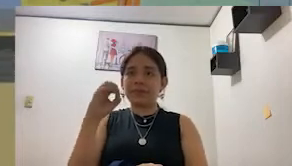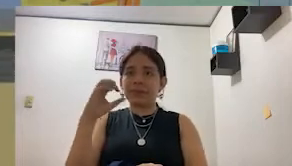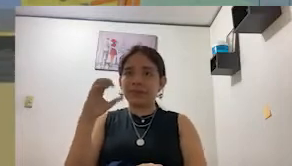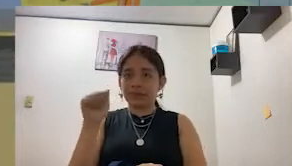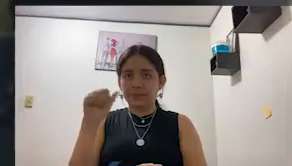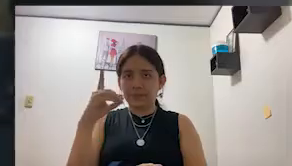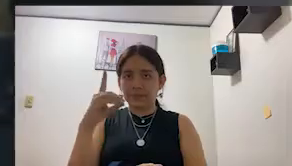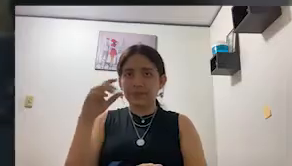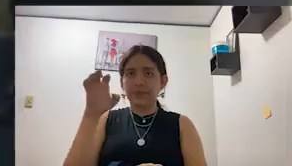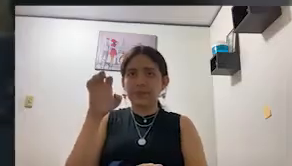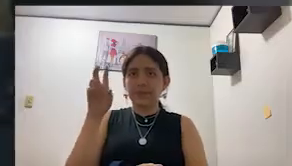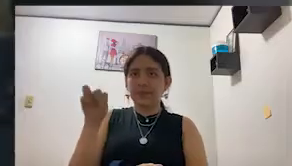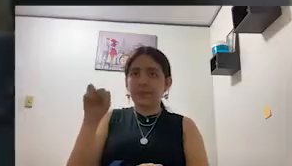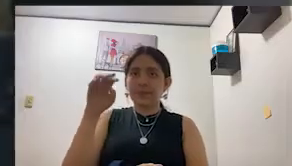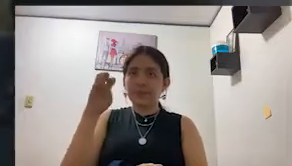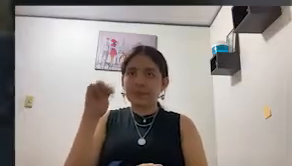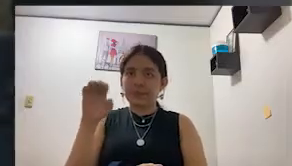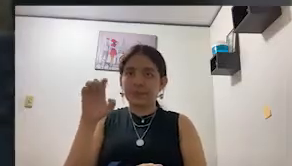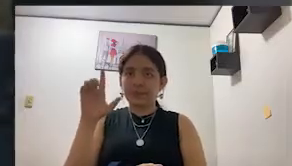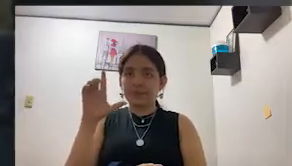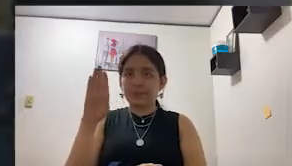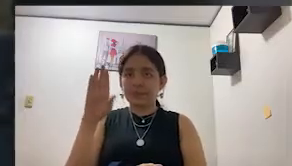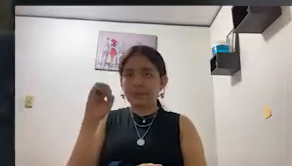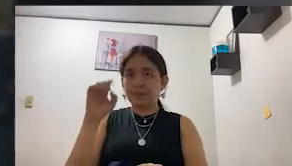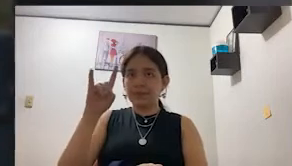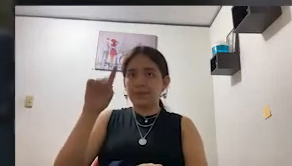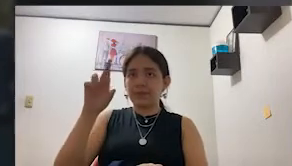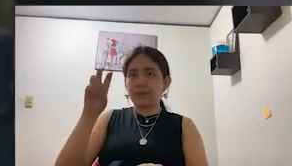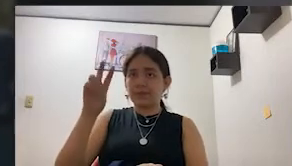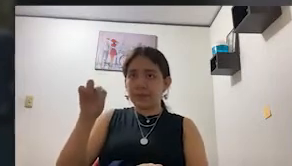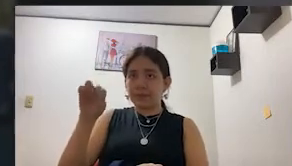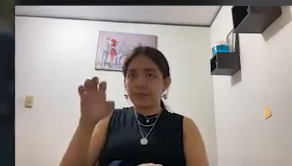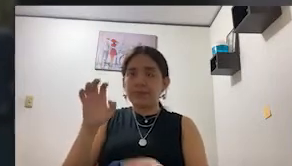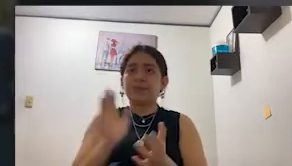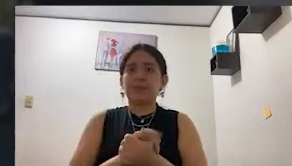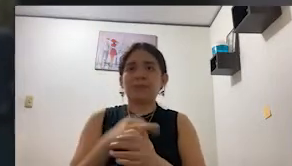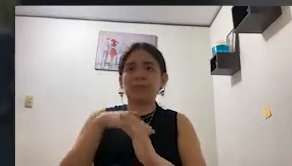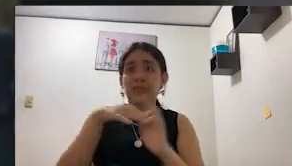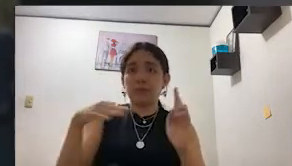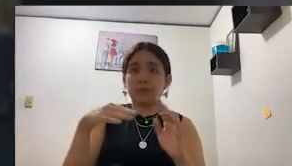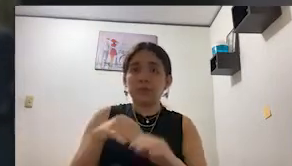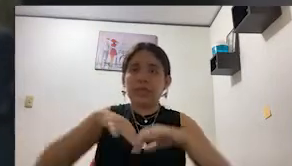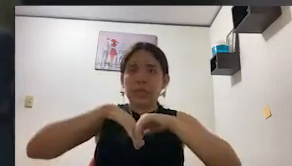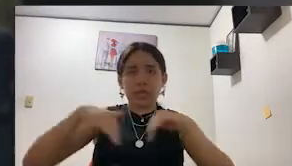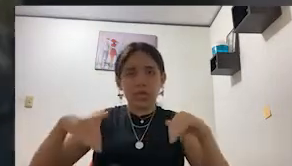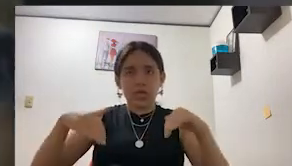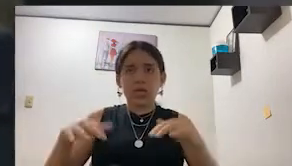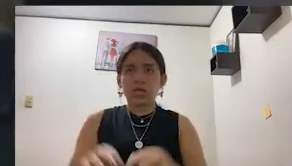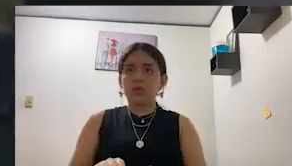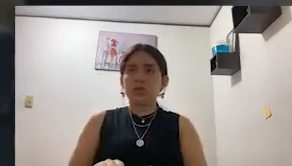aggregates, to preserve their mechanical properties since while using the recycled aggregate, the compressive strength,